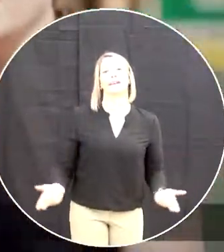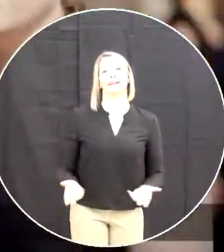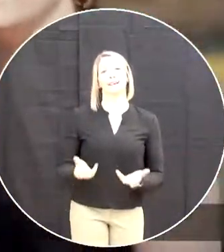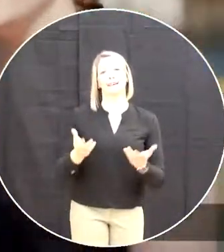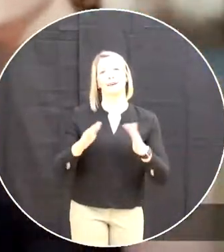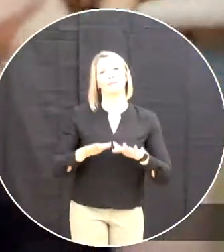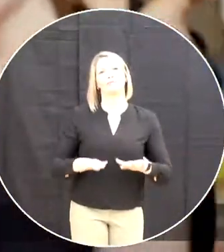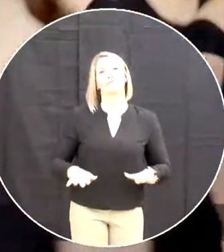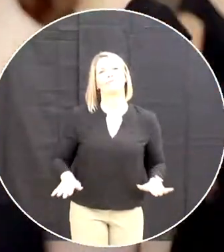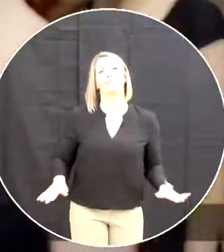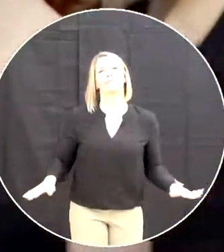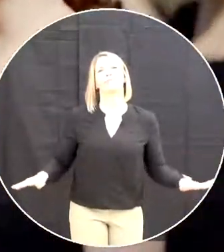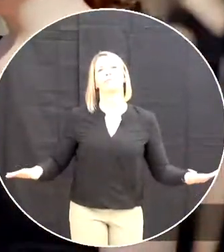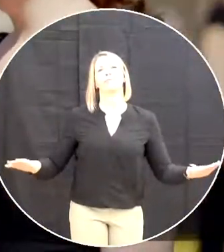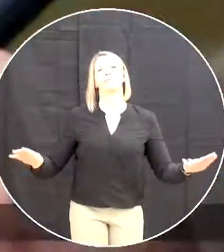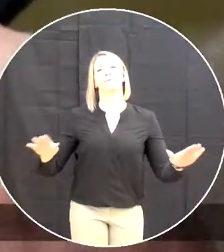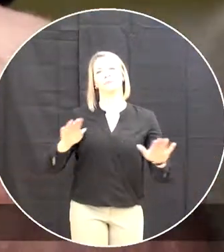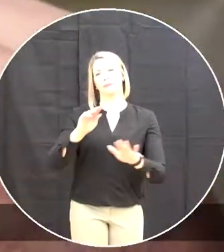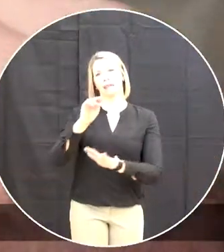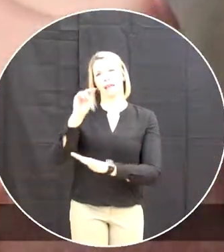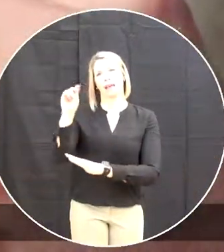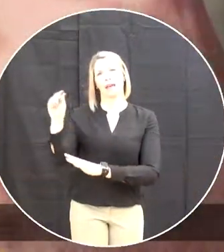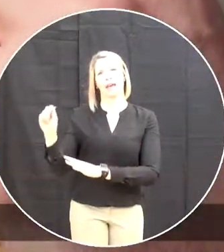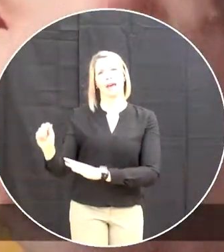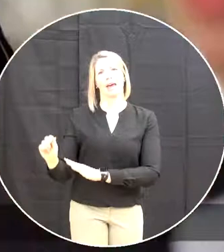England